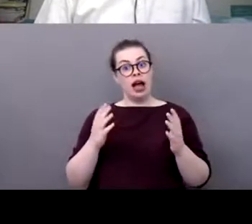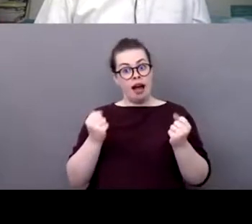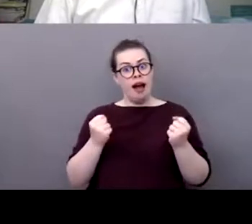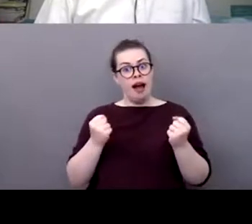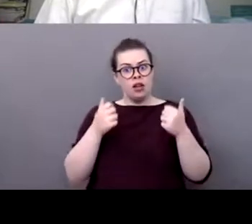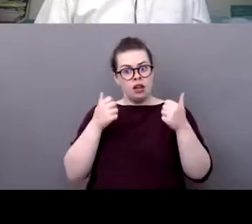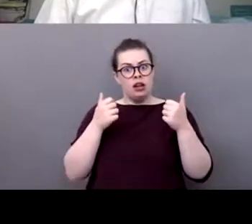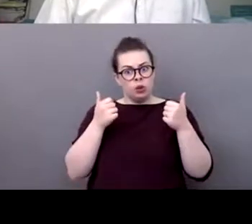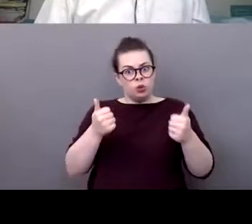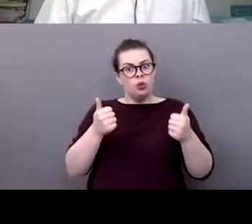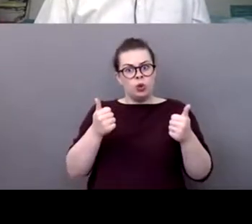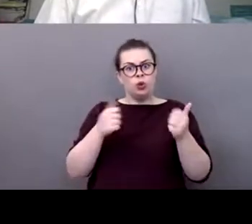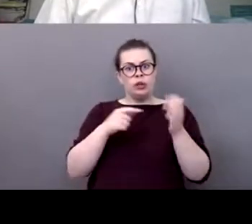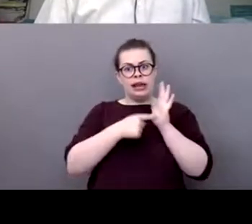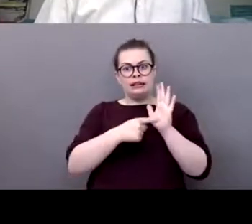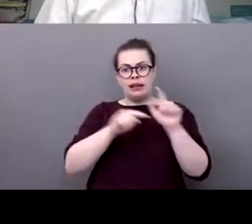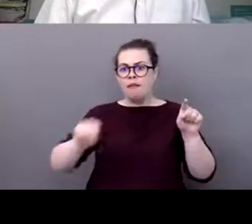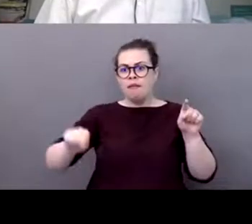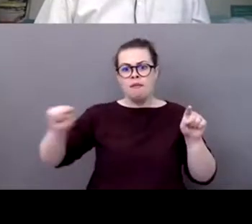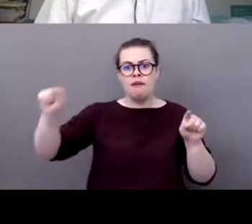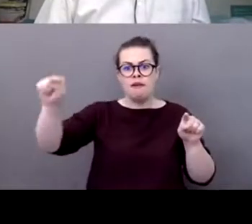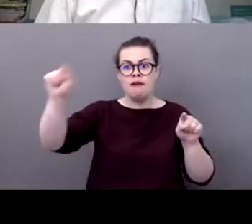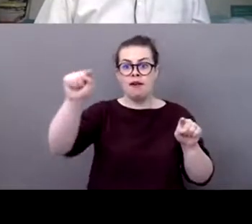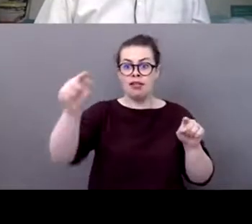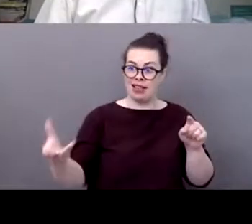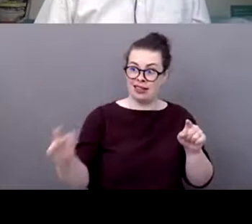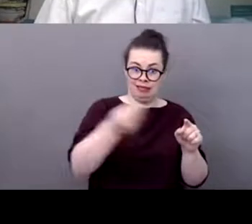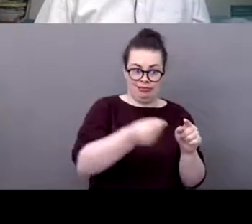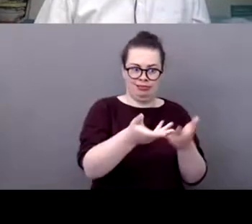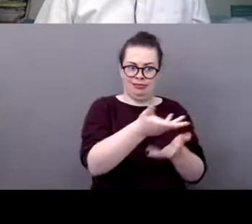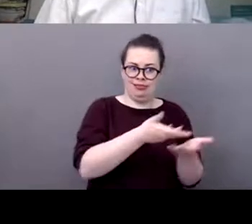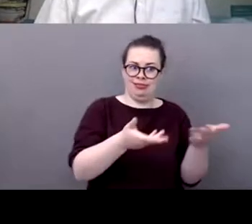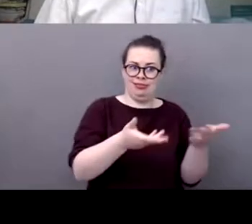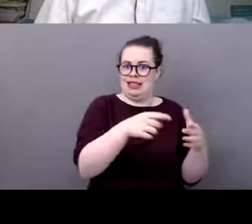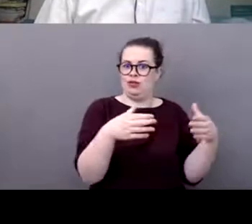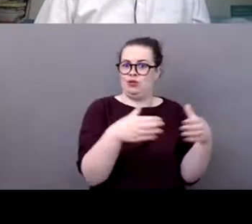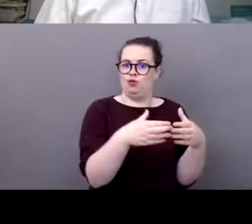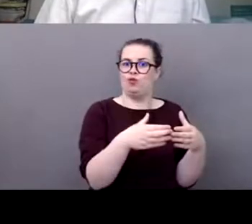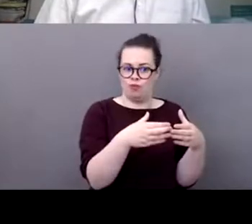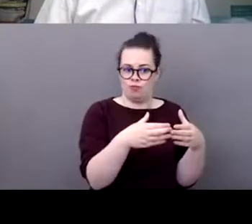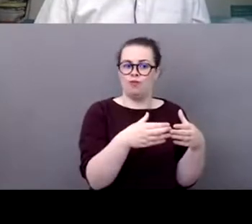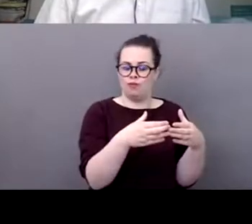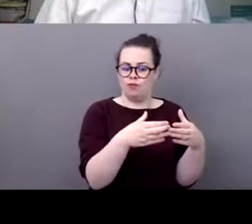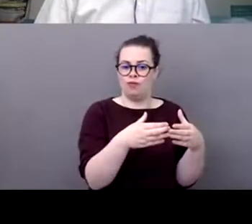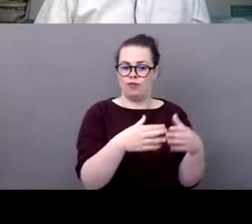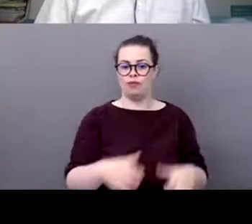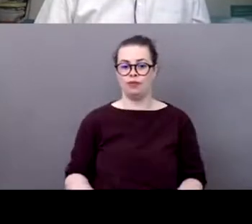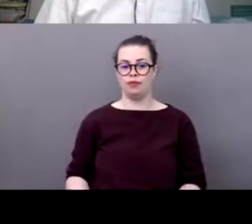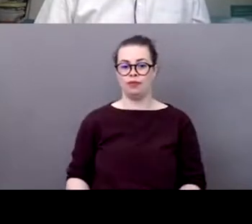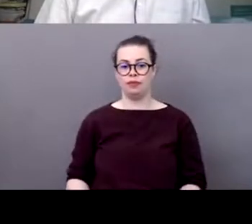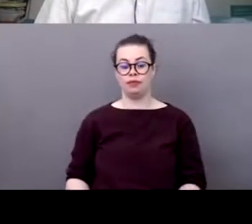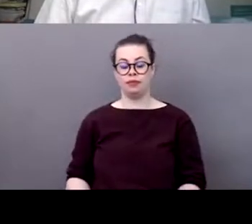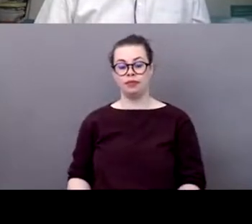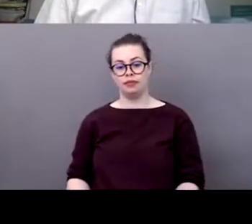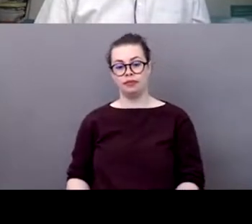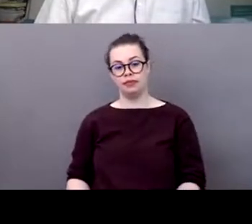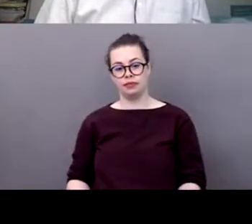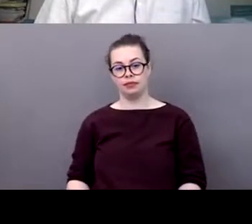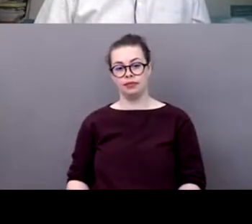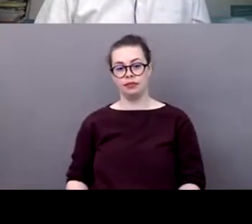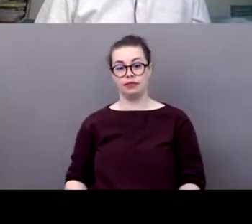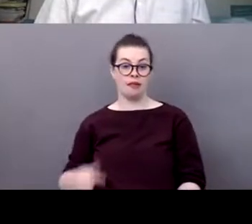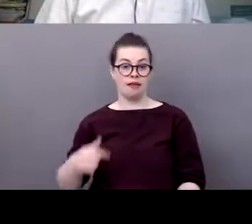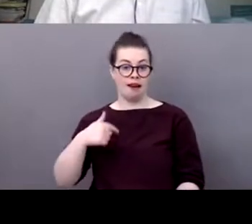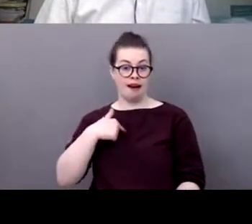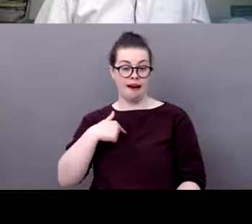learned since i'm on this job is that um the as in many areas in life um what what is important that